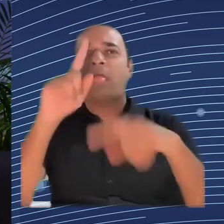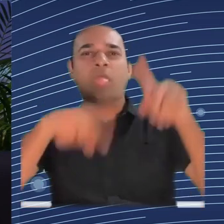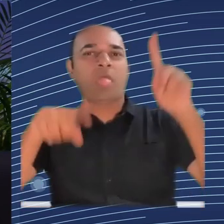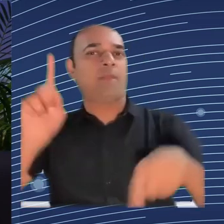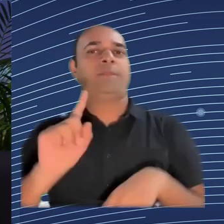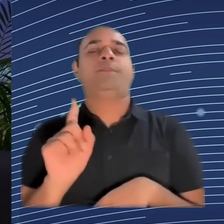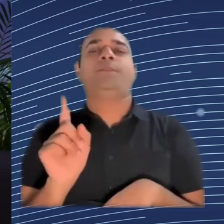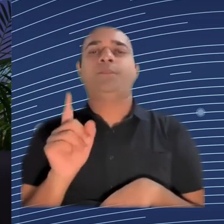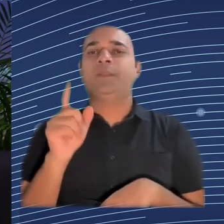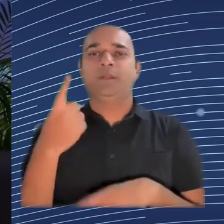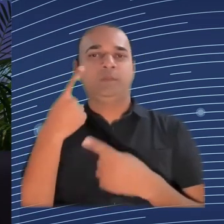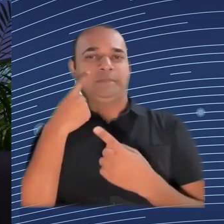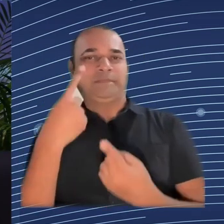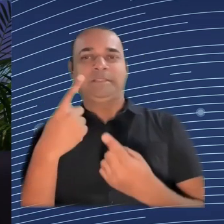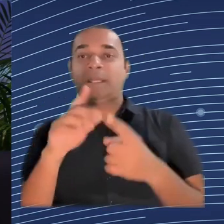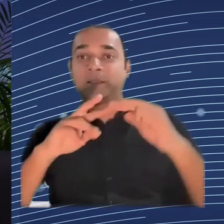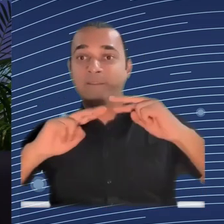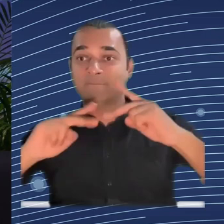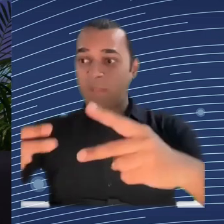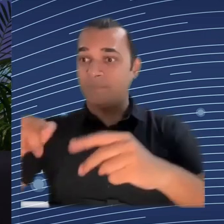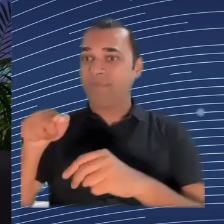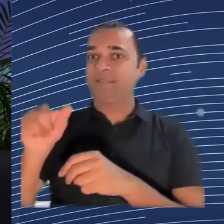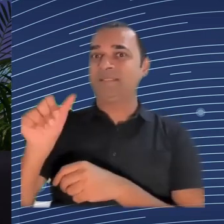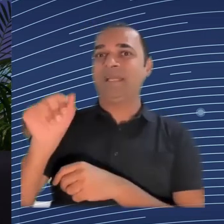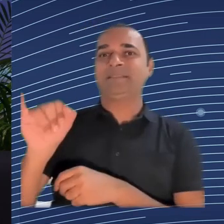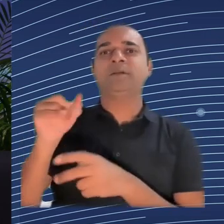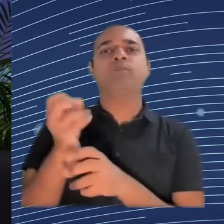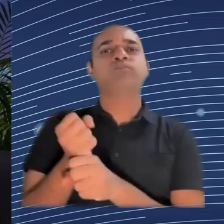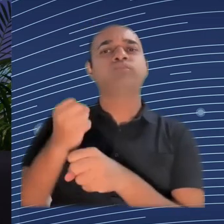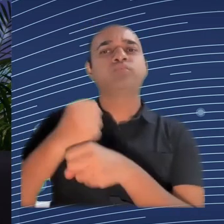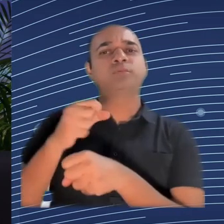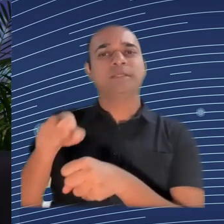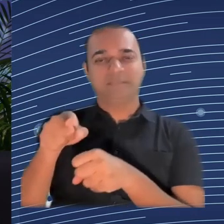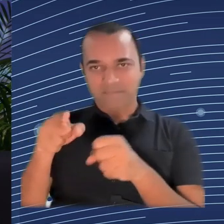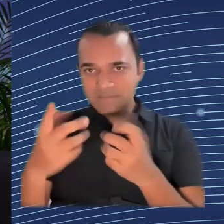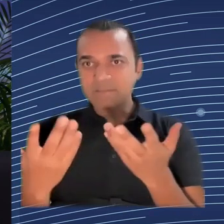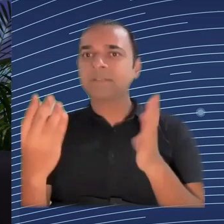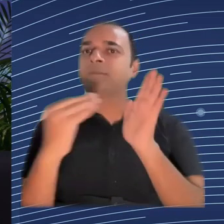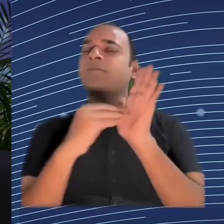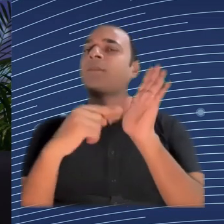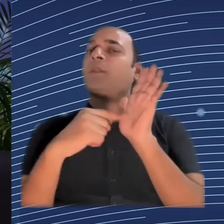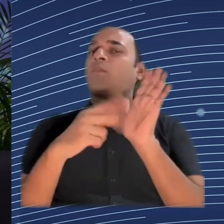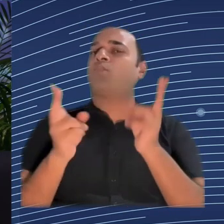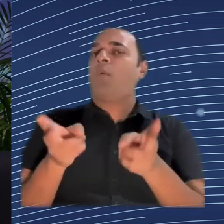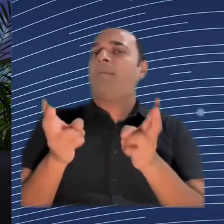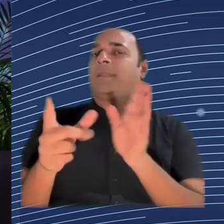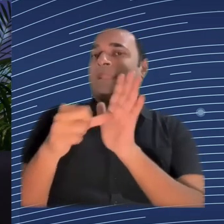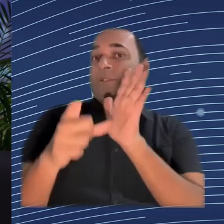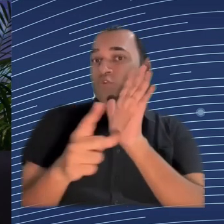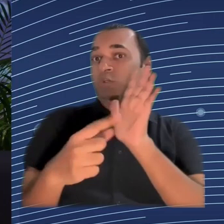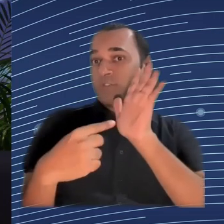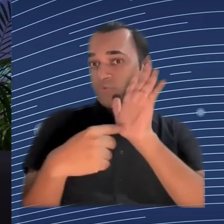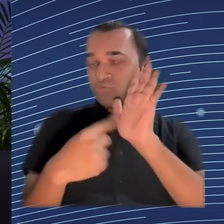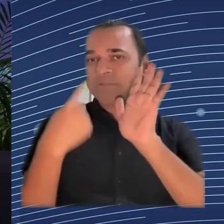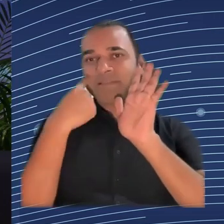It's okay. But when that product has an impact on others, and here we speak about the workers at the workplace, so people